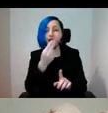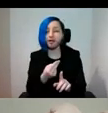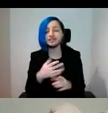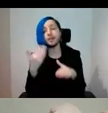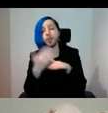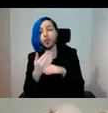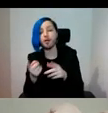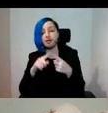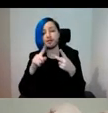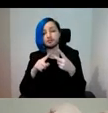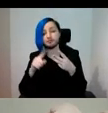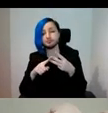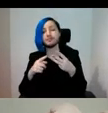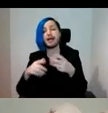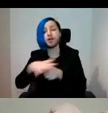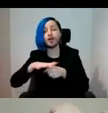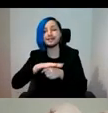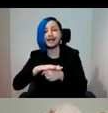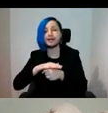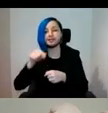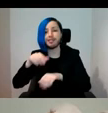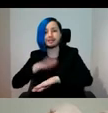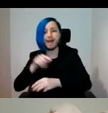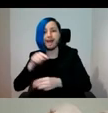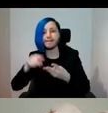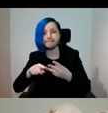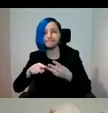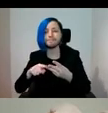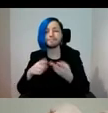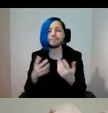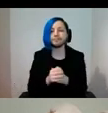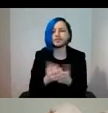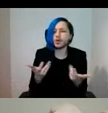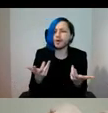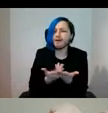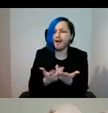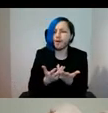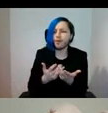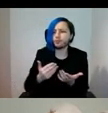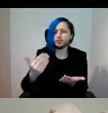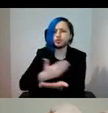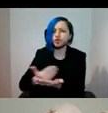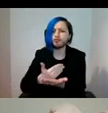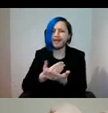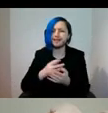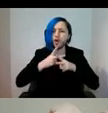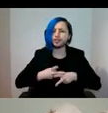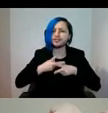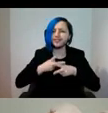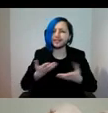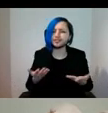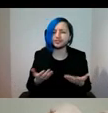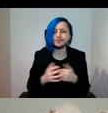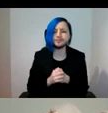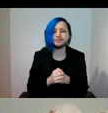contemporary context best. So how to curate conservation? While advocating